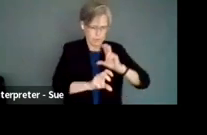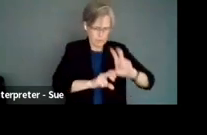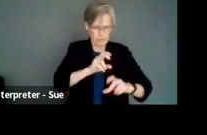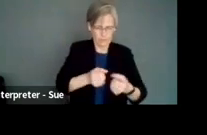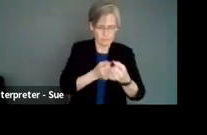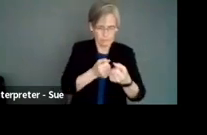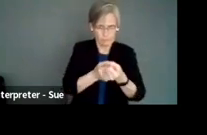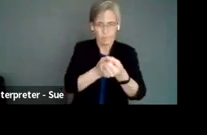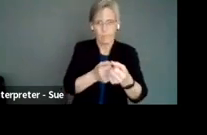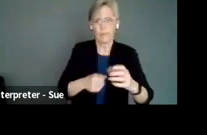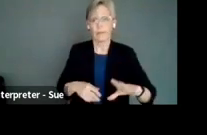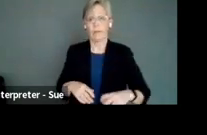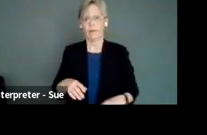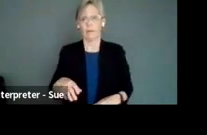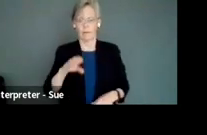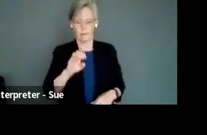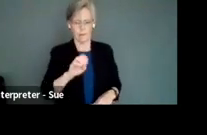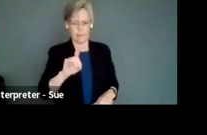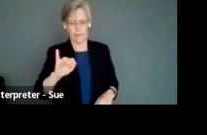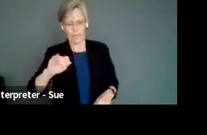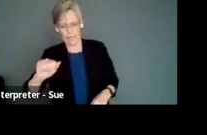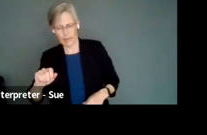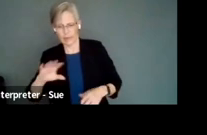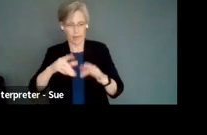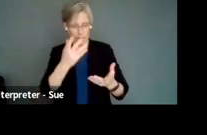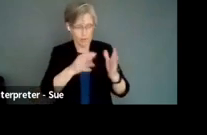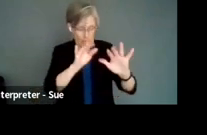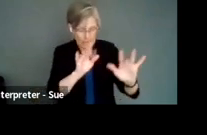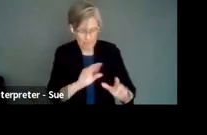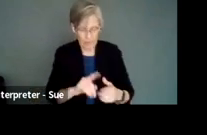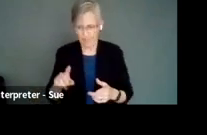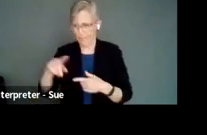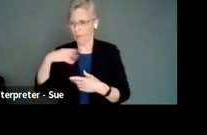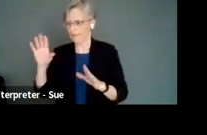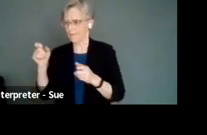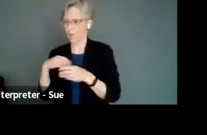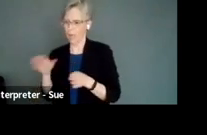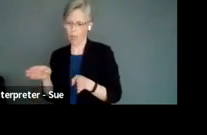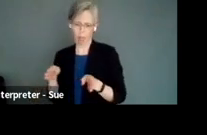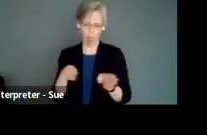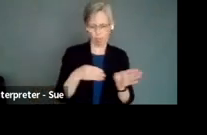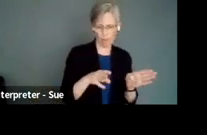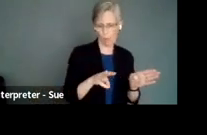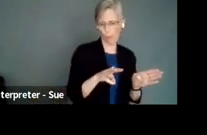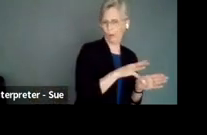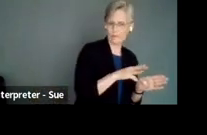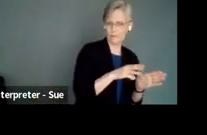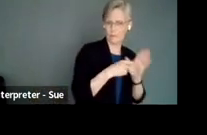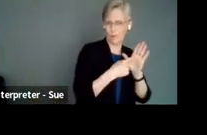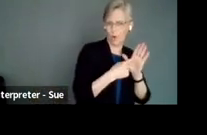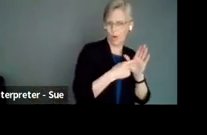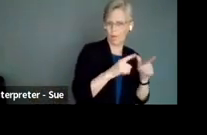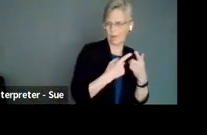to just the A and the EDIA, the more we're reinforcing Western models, and the less we're creating space for non-Western models.